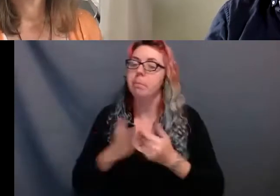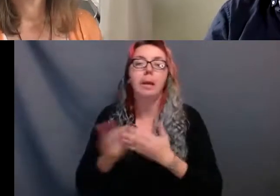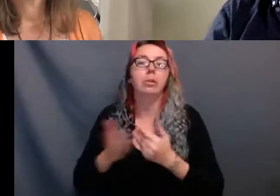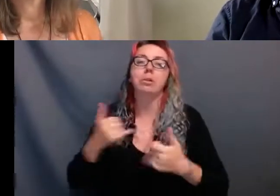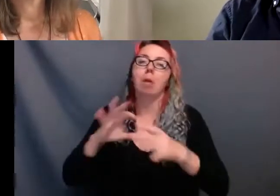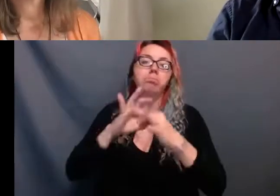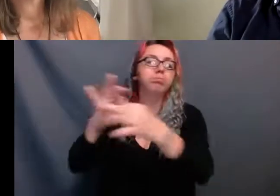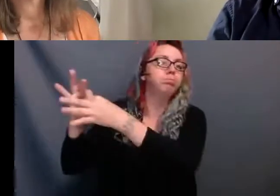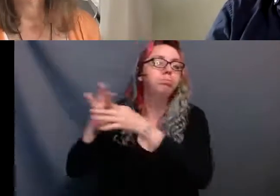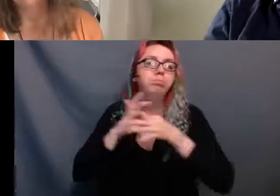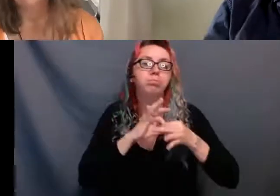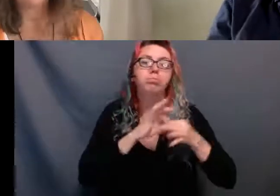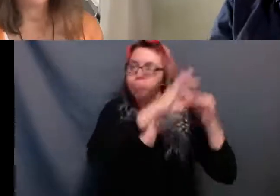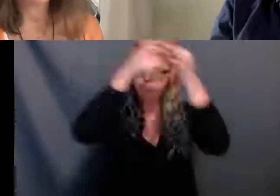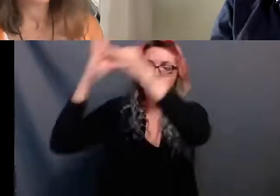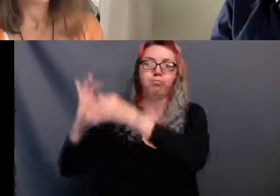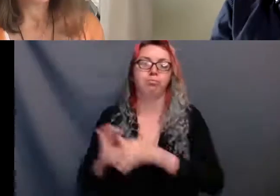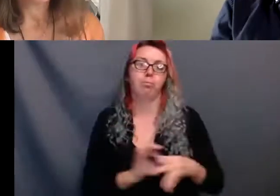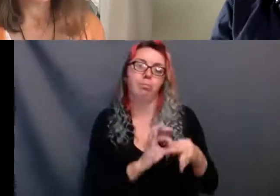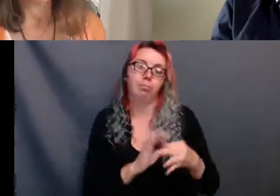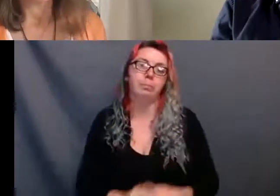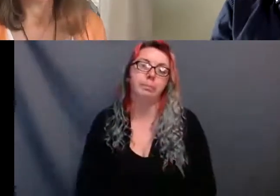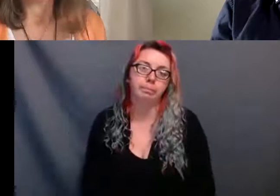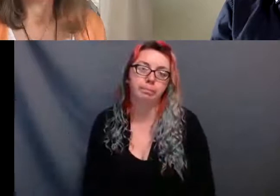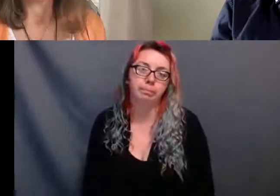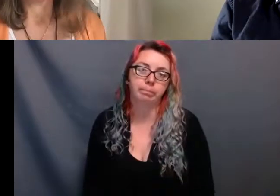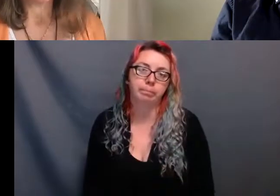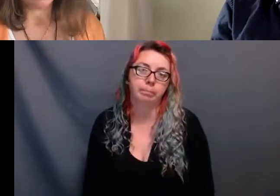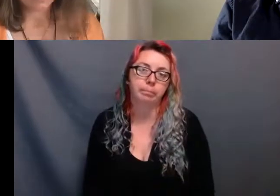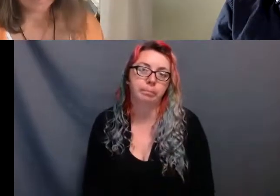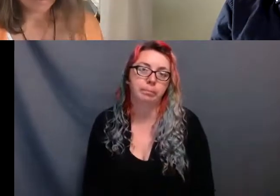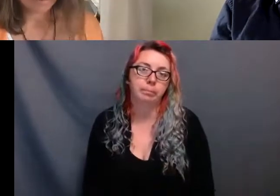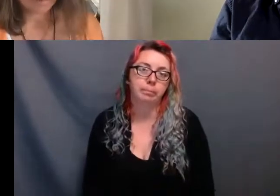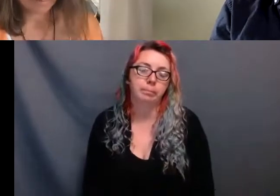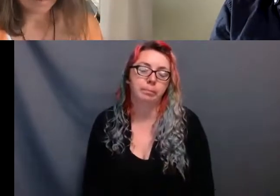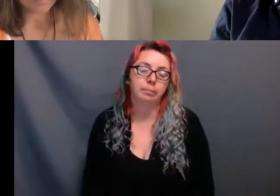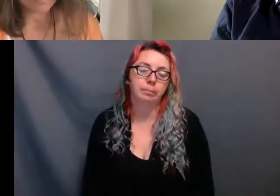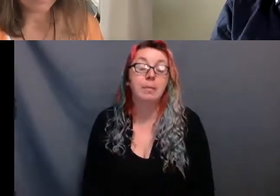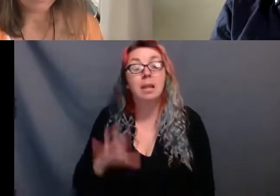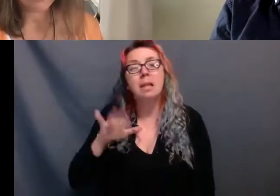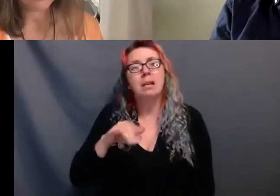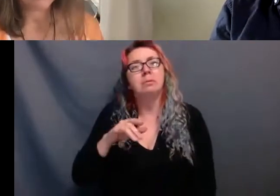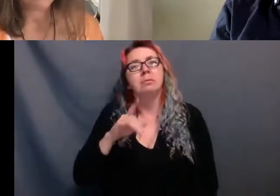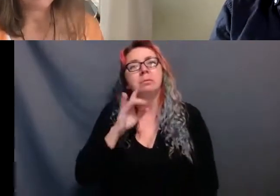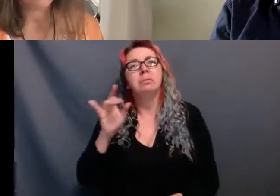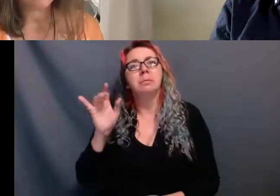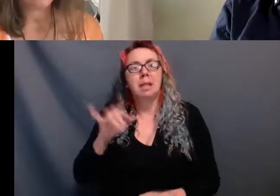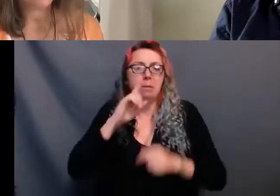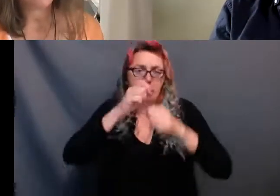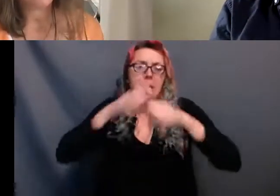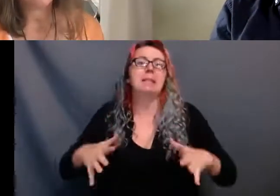thoughts. It is a blessing that asks us to ultimately acknowledge all of creation in our thoughts.